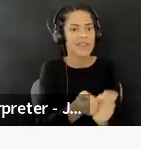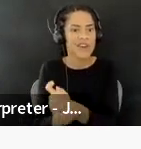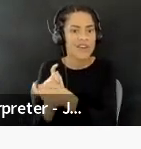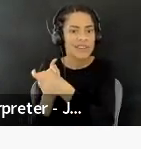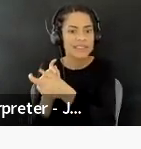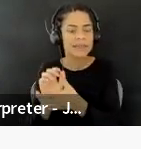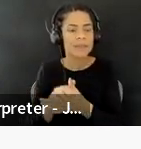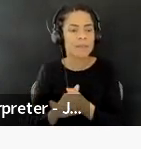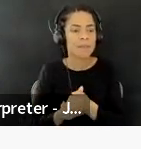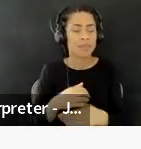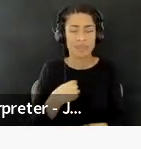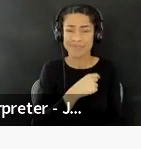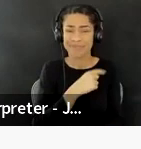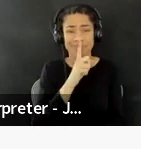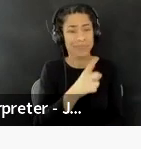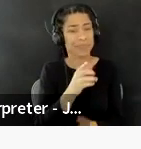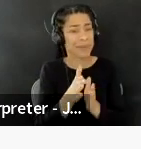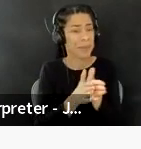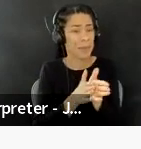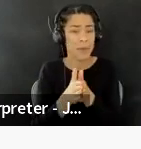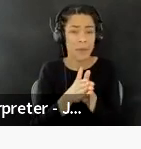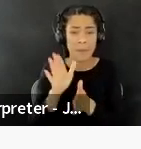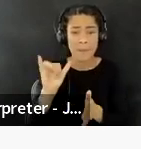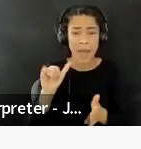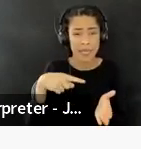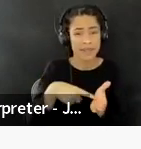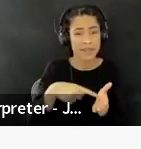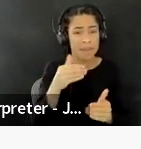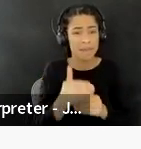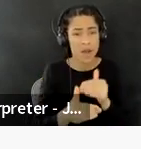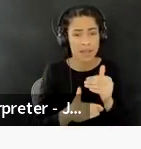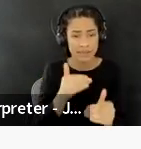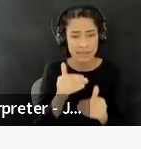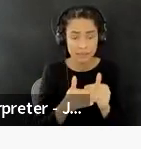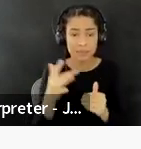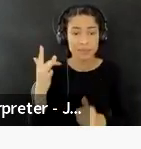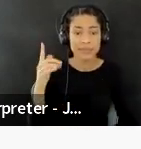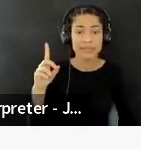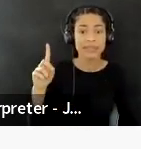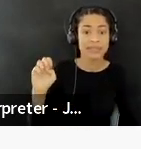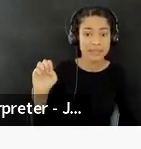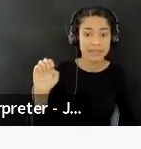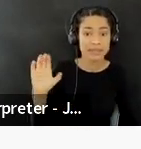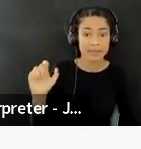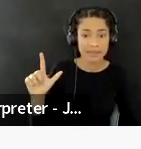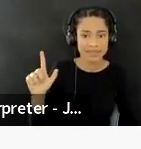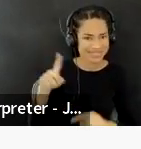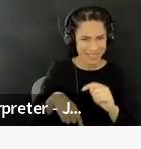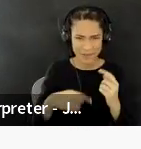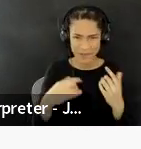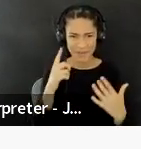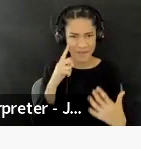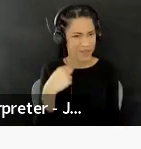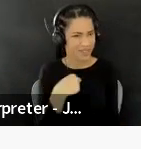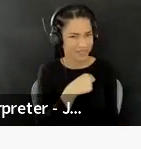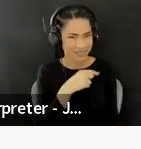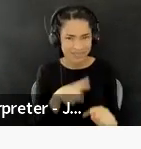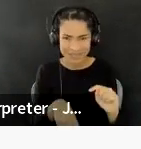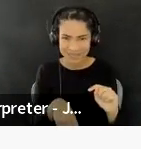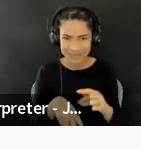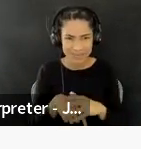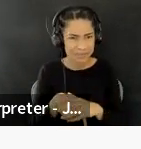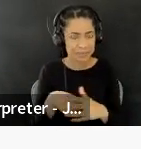we're really motivated by this process because decolonization really can't wait for us. Um, we